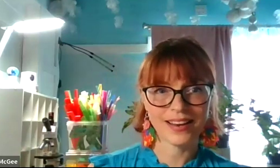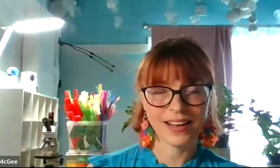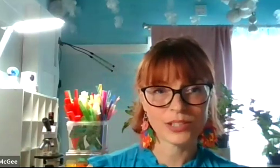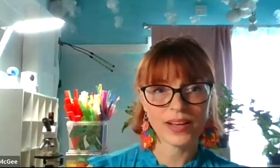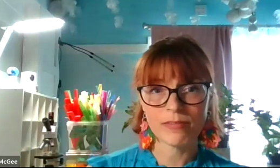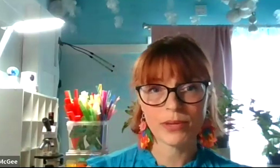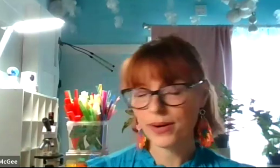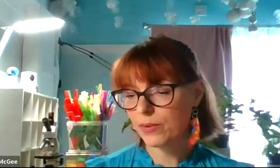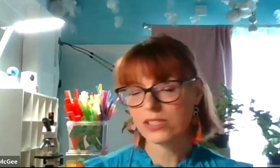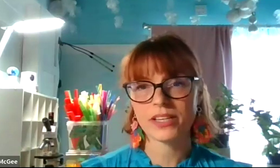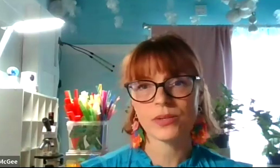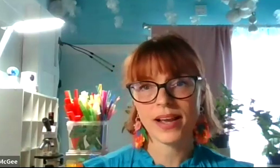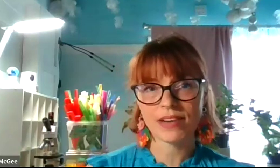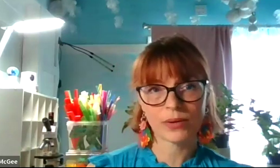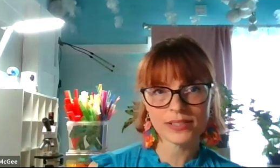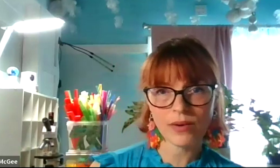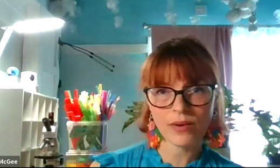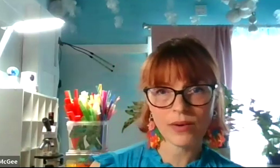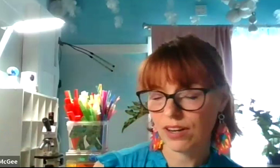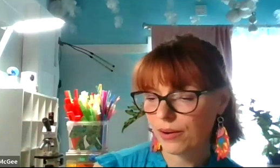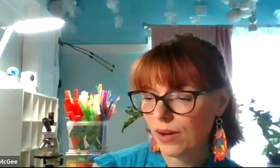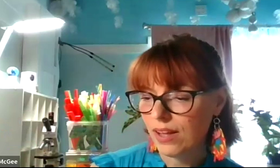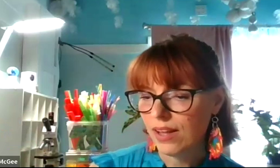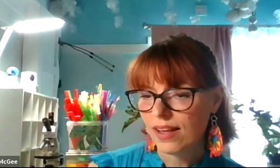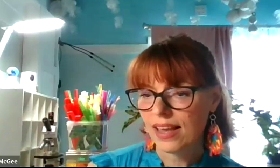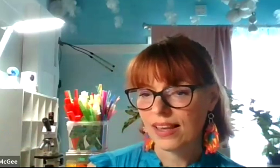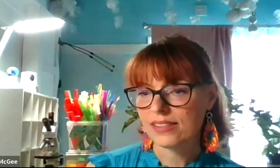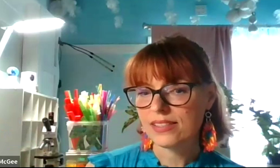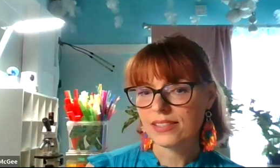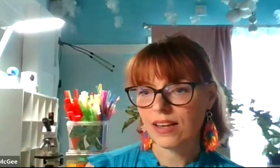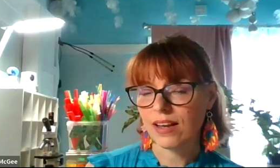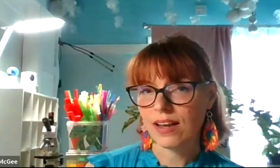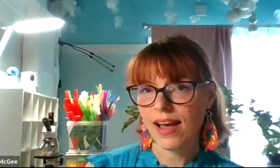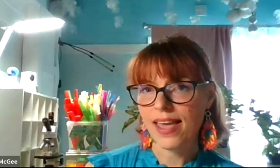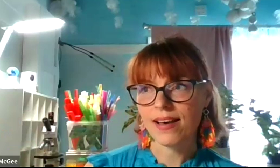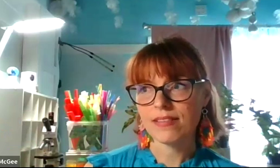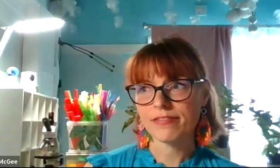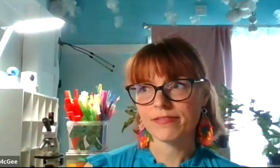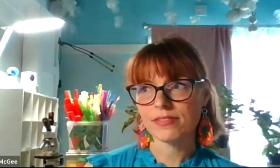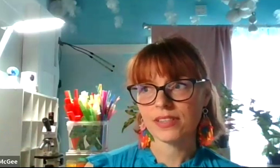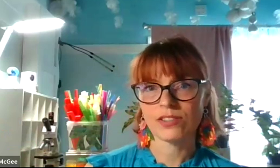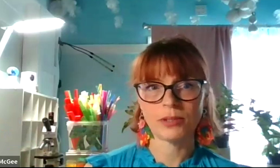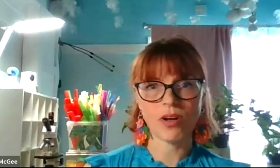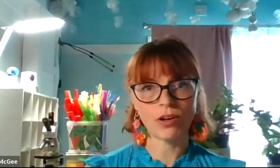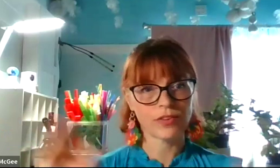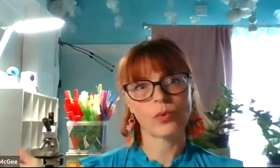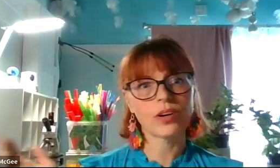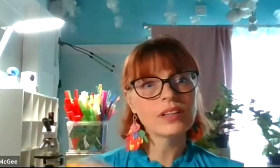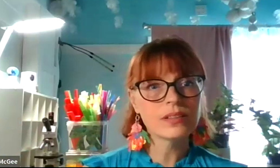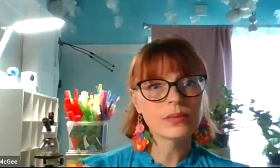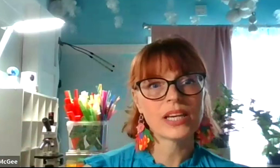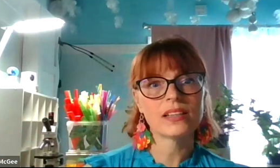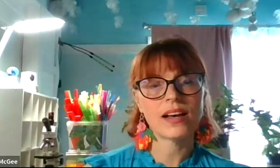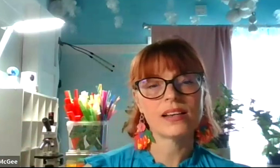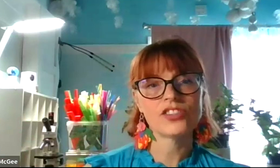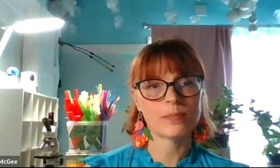say that, uh, so I live in Peoria, which is about two and a half hours south of Chicago. And, uh, I have customers all over the